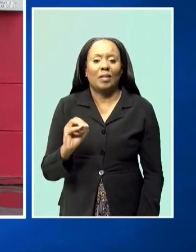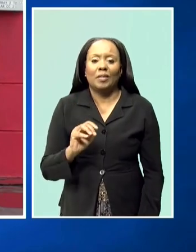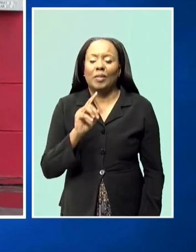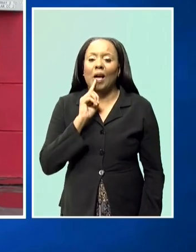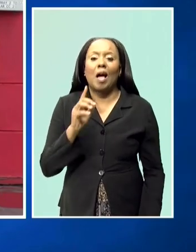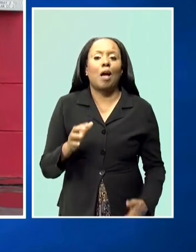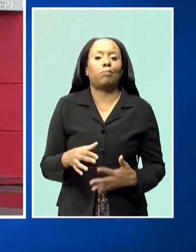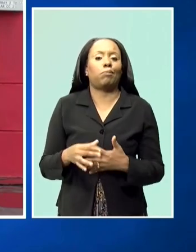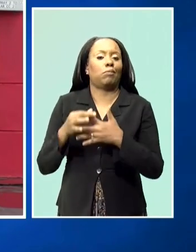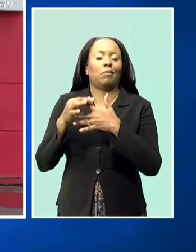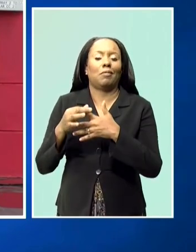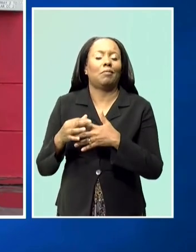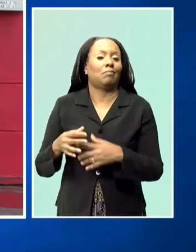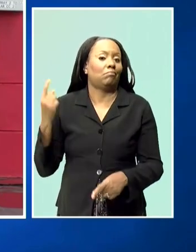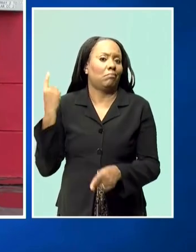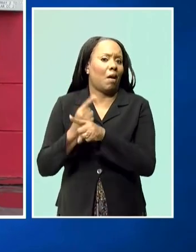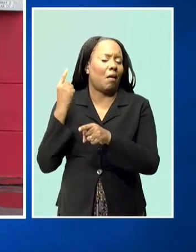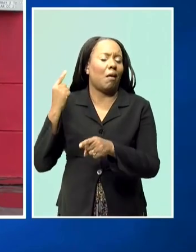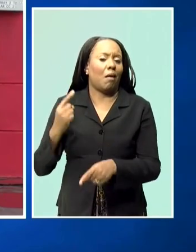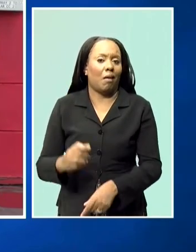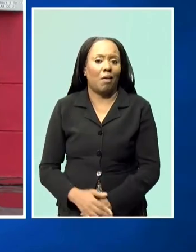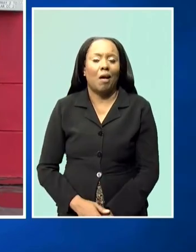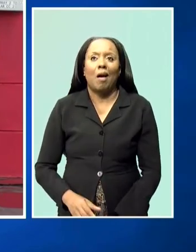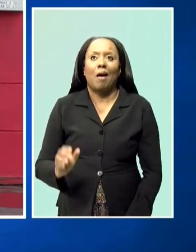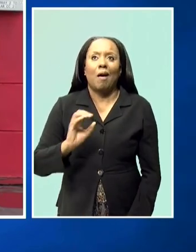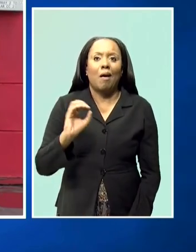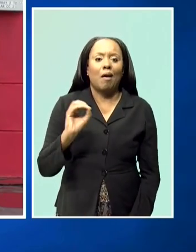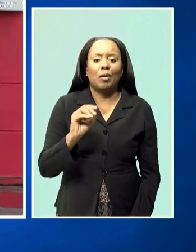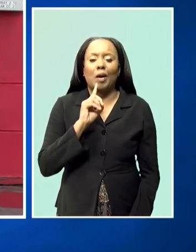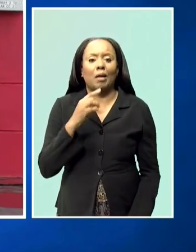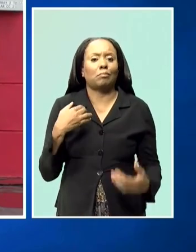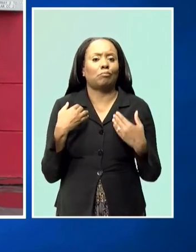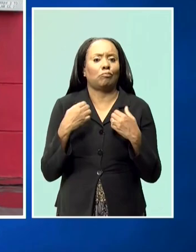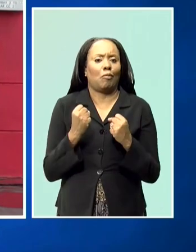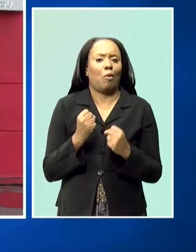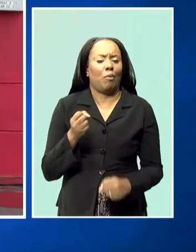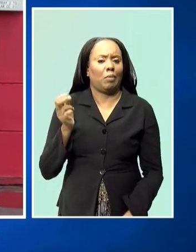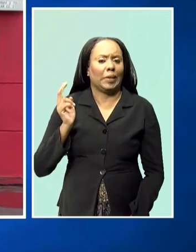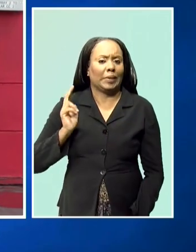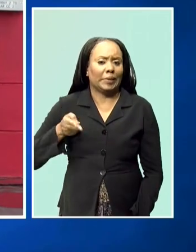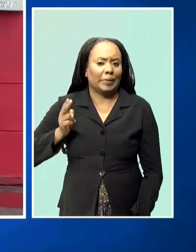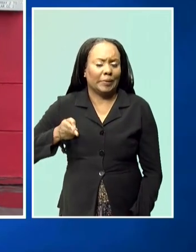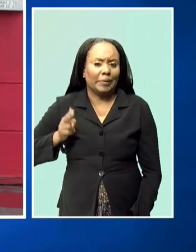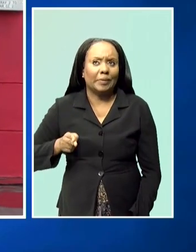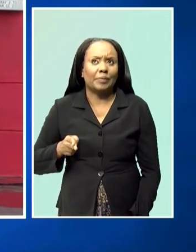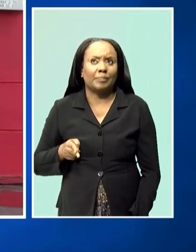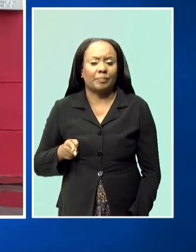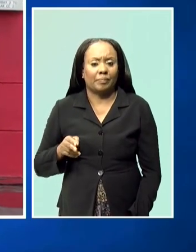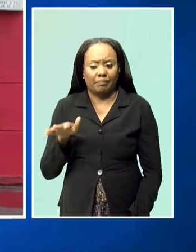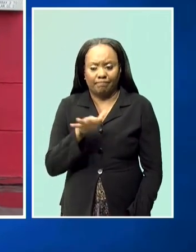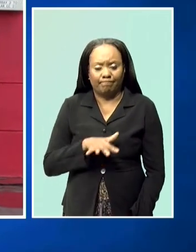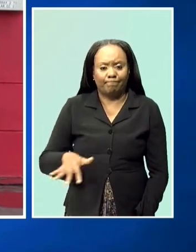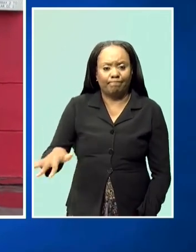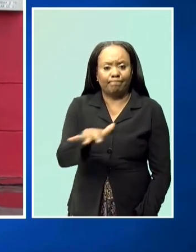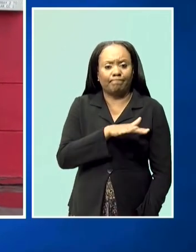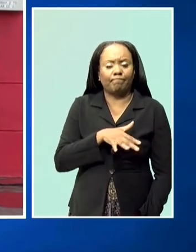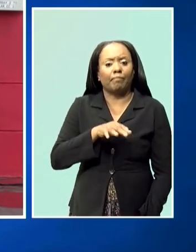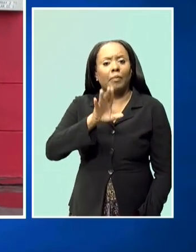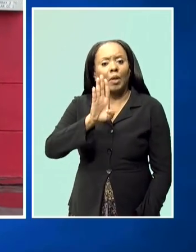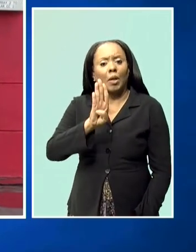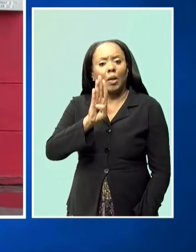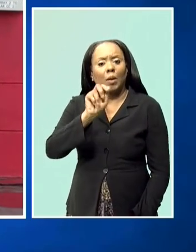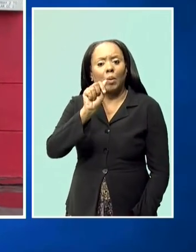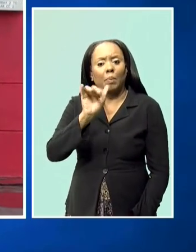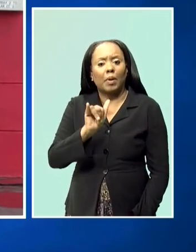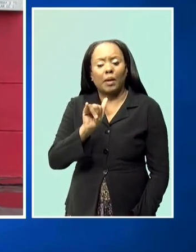and she is not wrong. Oystins has a very strong history. This Bay Garden where you are presently located